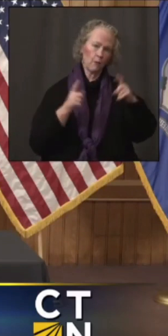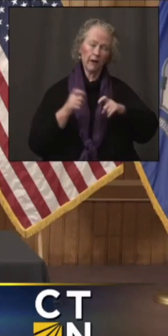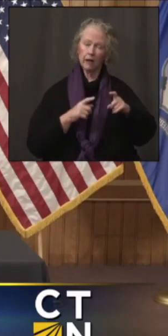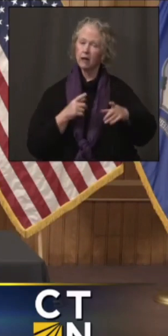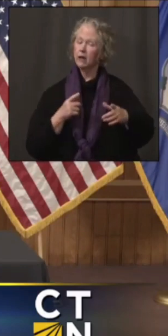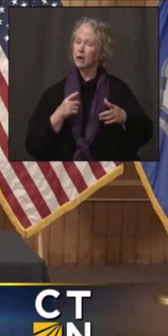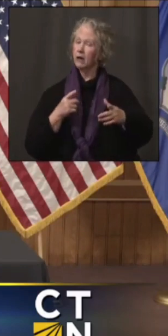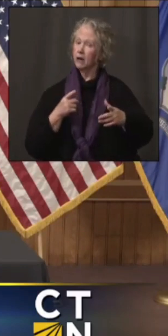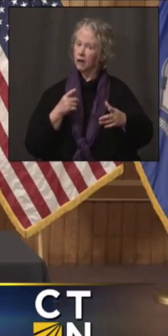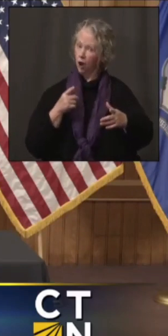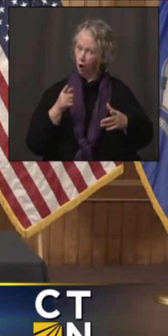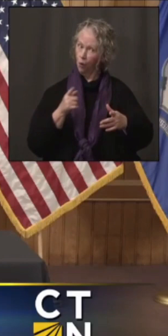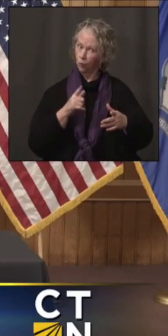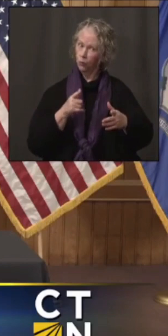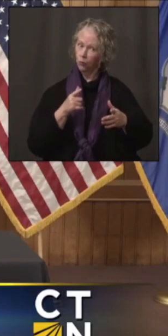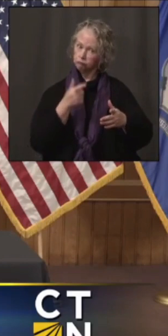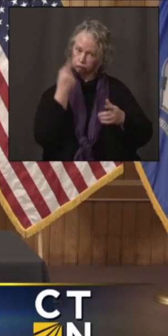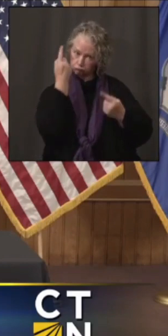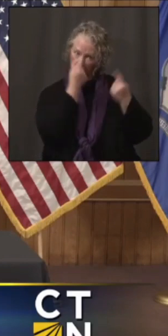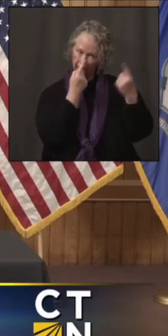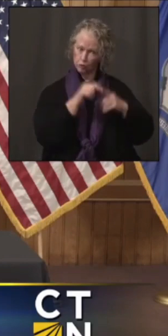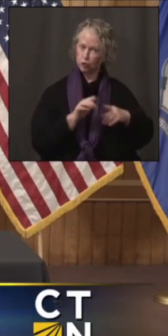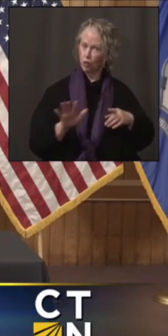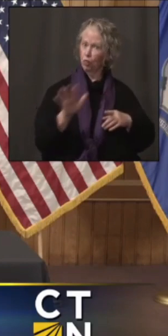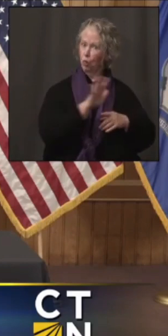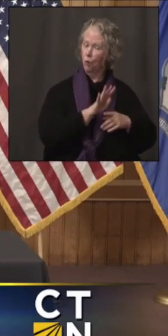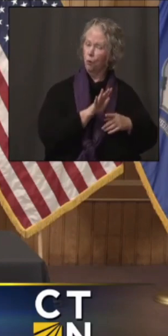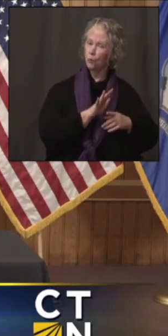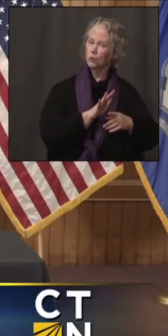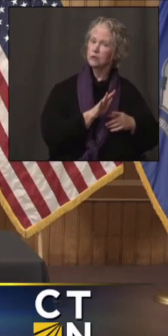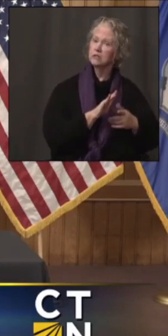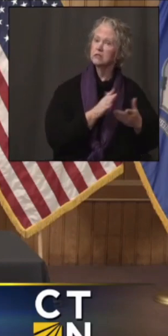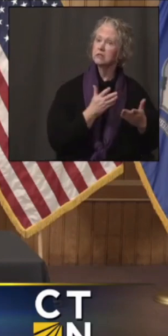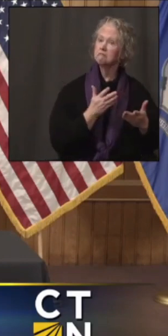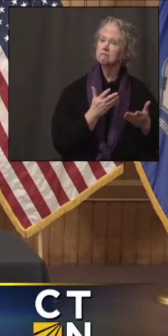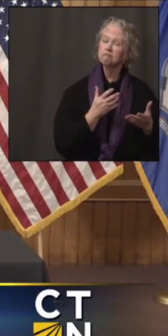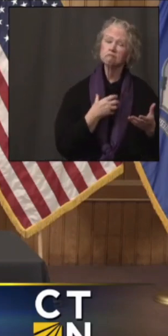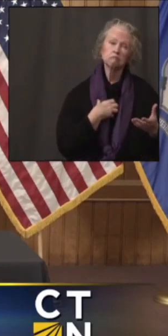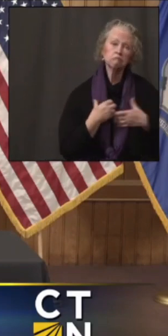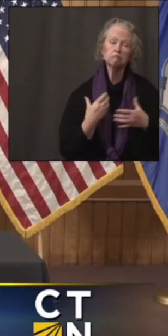part of these recommendations on Monday? And also, when are they meeting again?